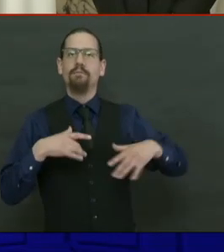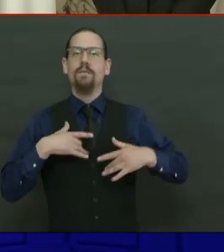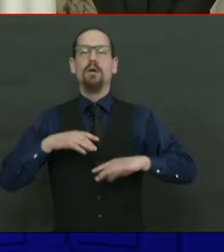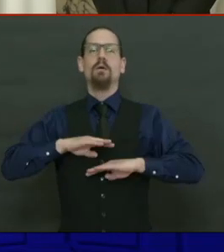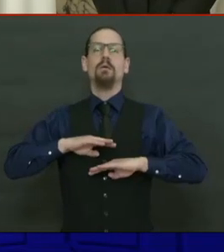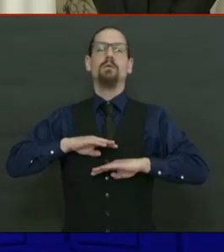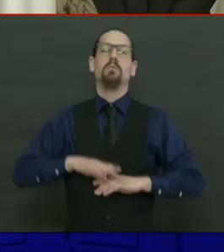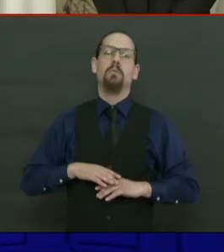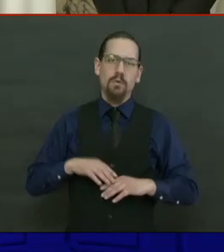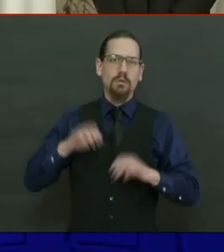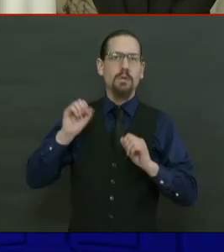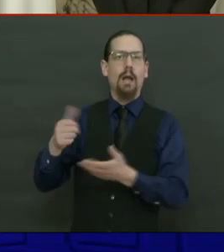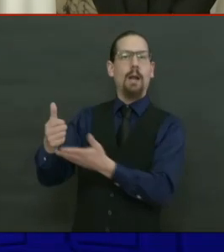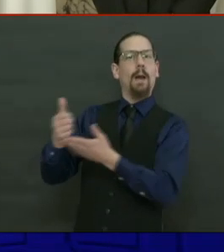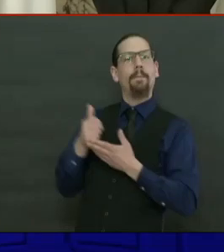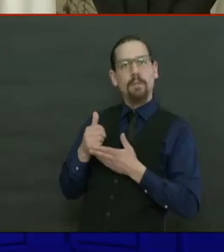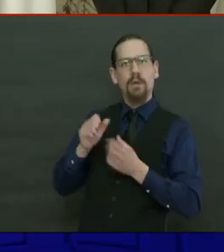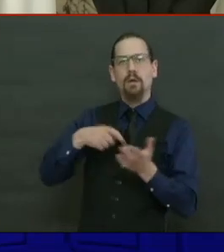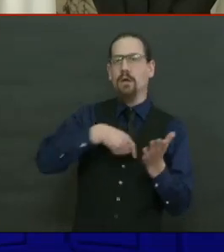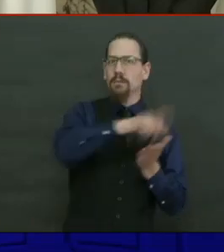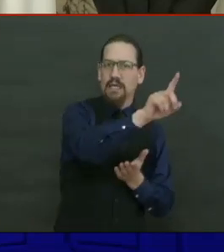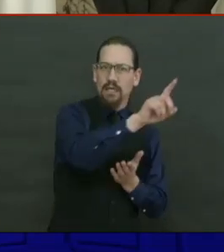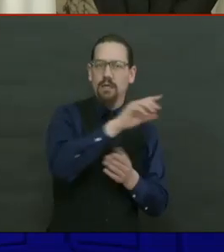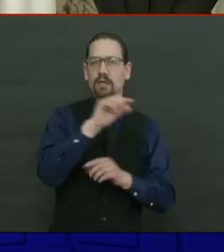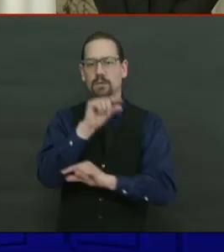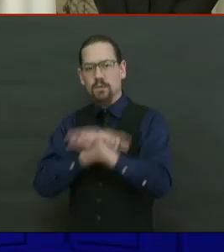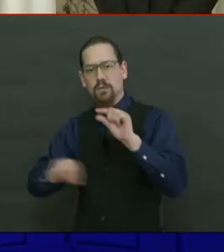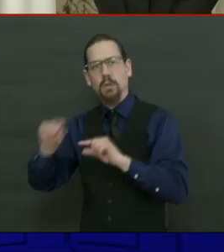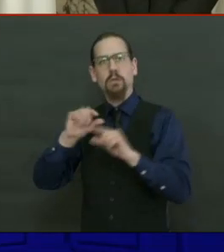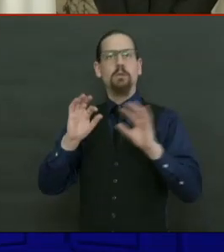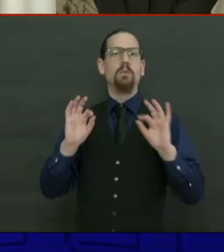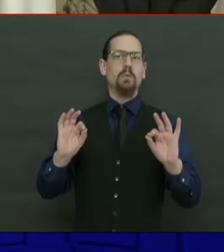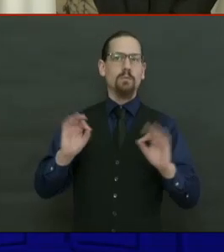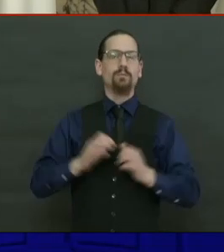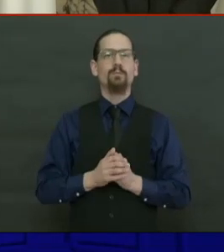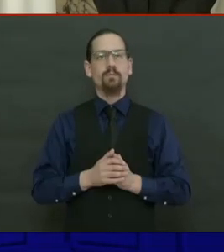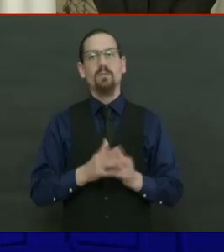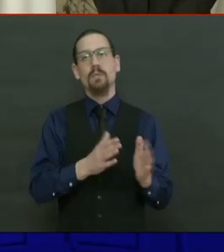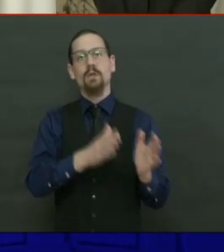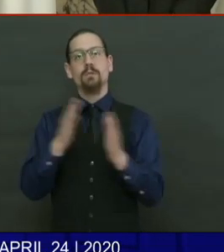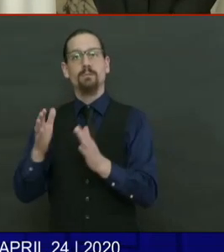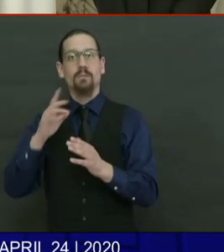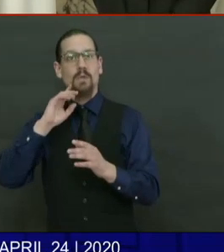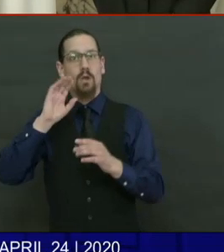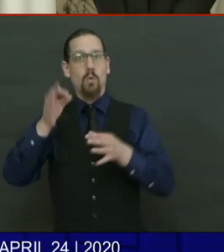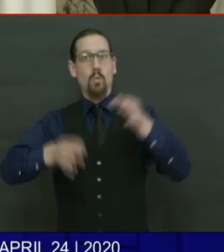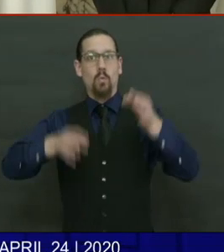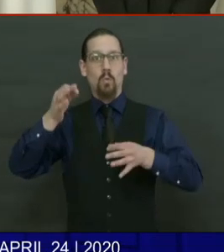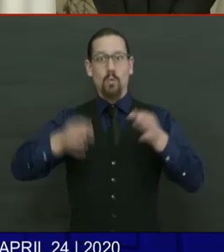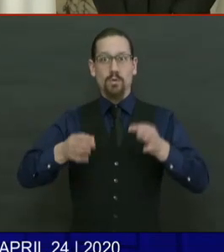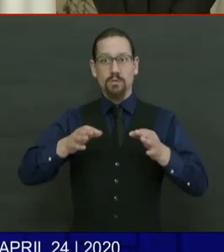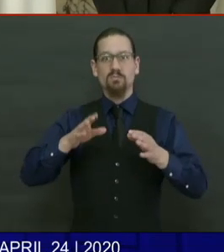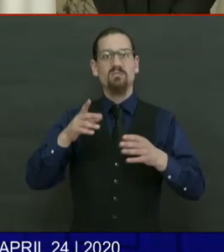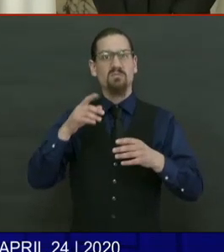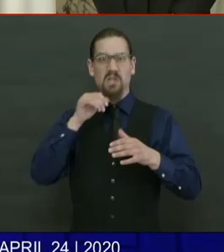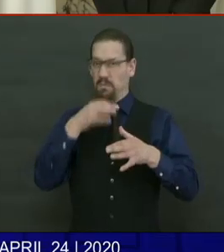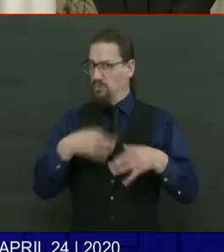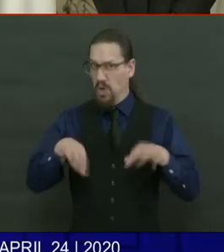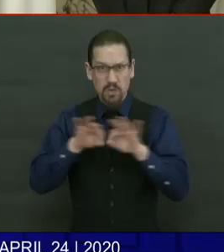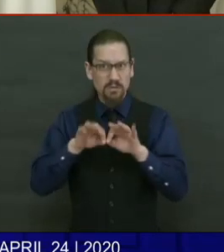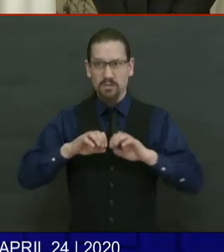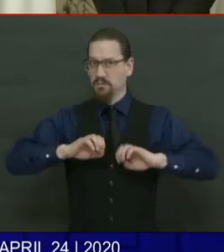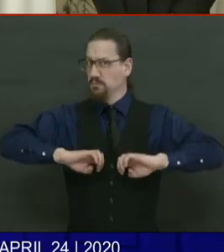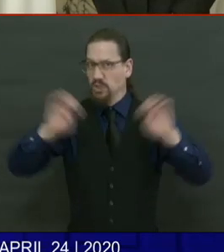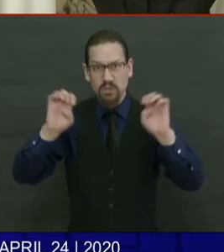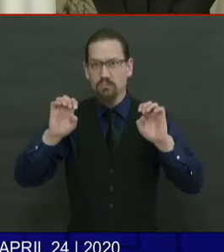everybody that courts are closed for non-essential business through May 17th. So, again, breathe a sigh